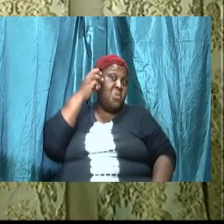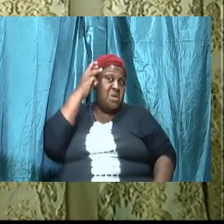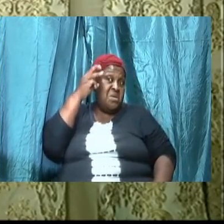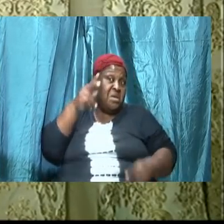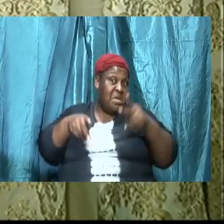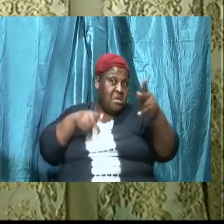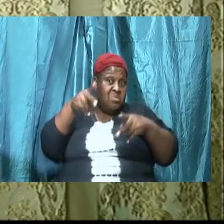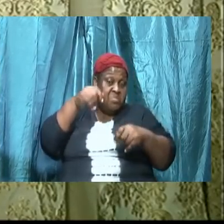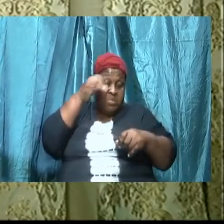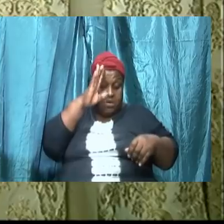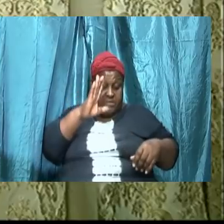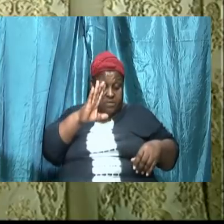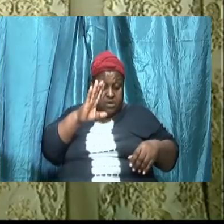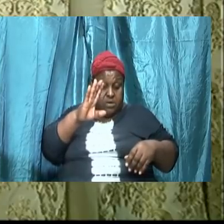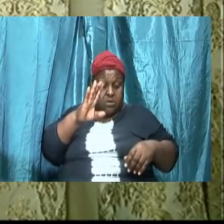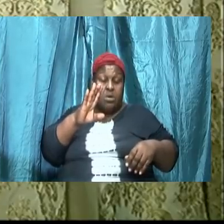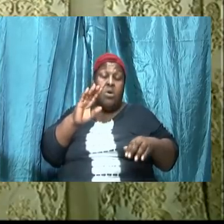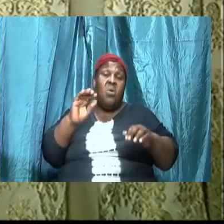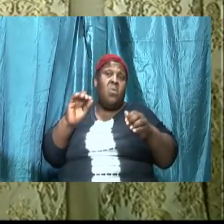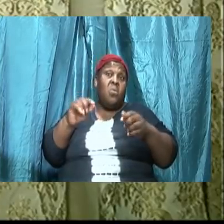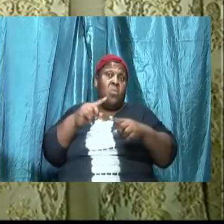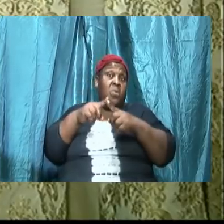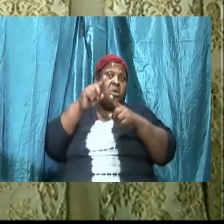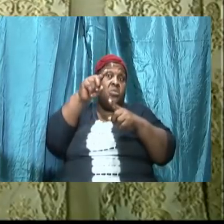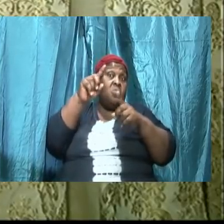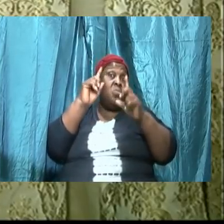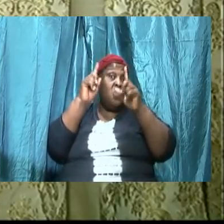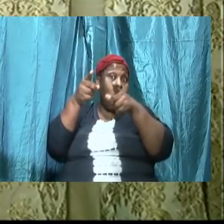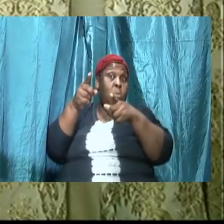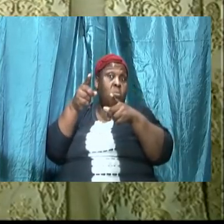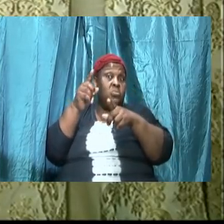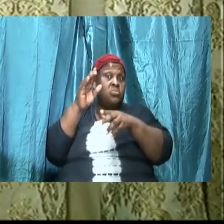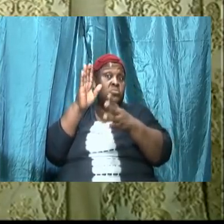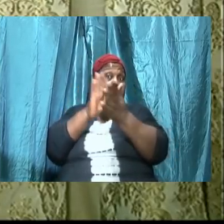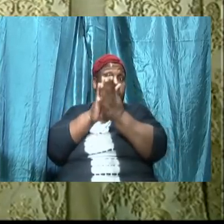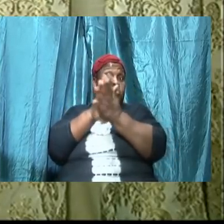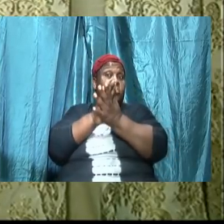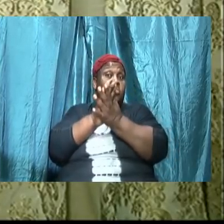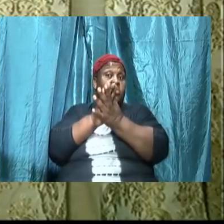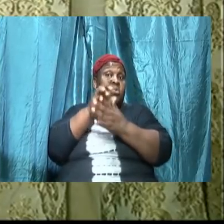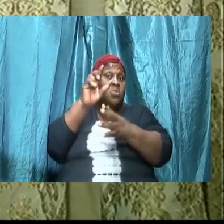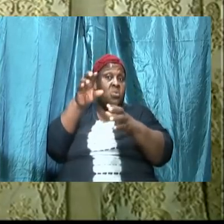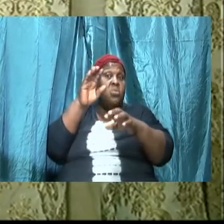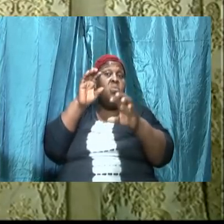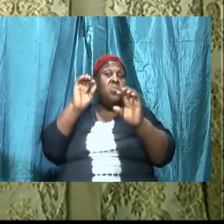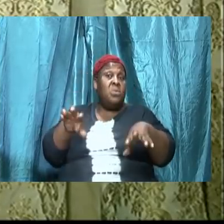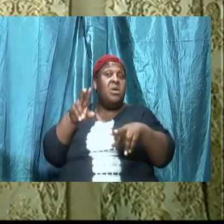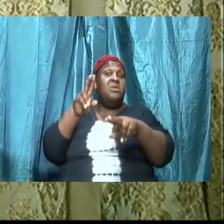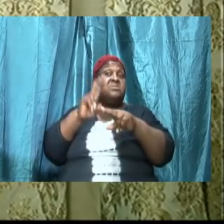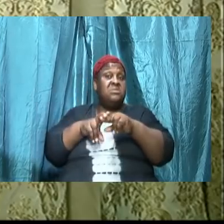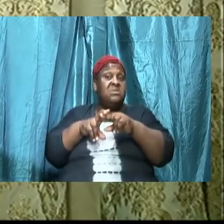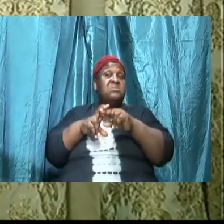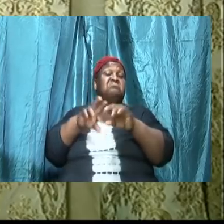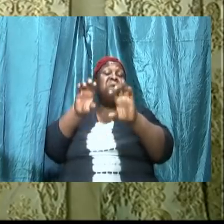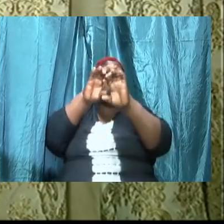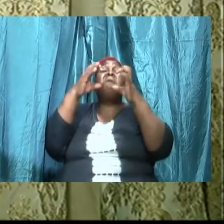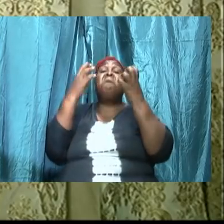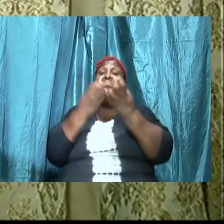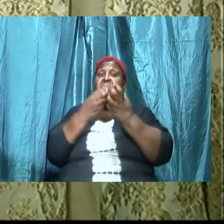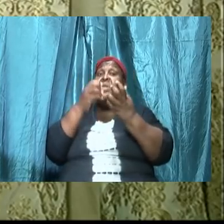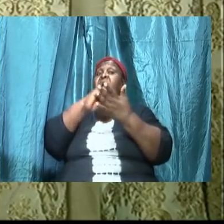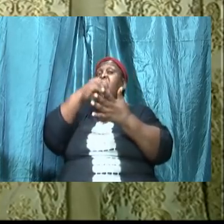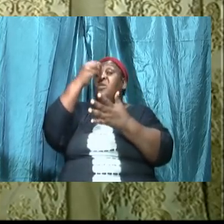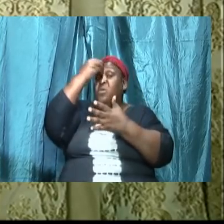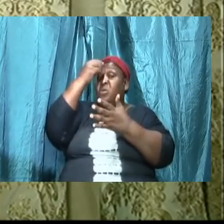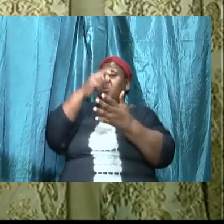God how when you go to school you can sit up in that class and learn what you